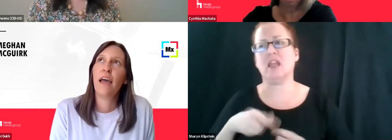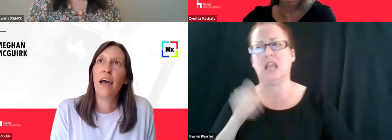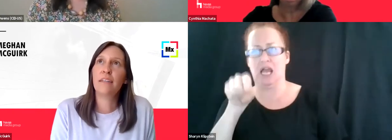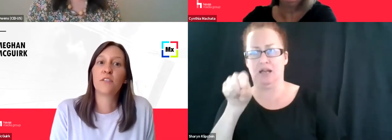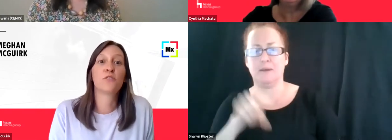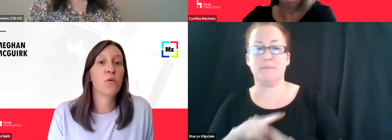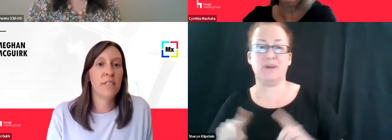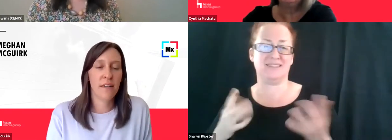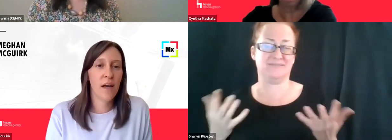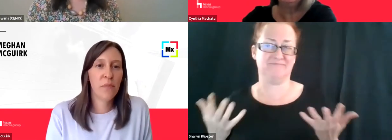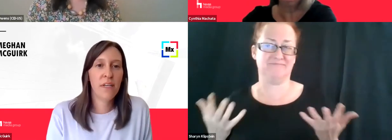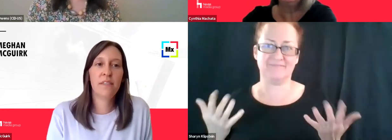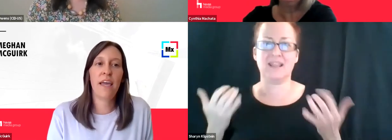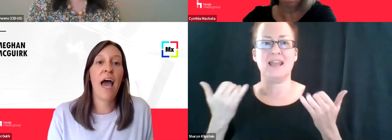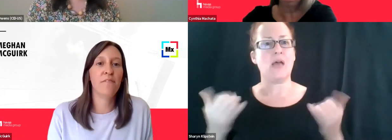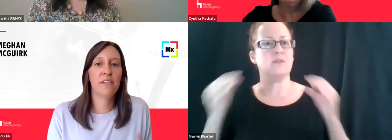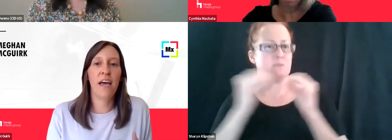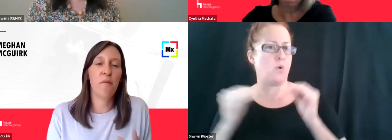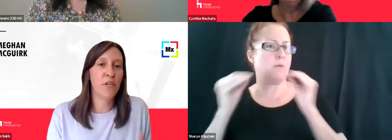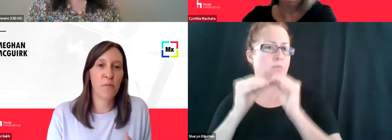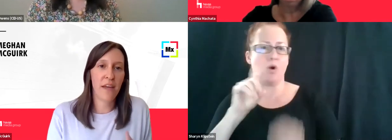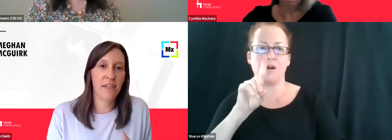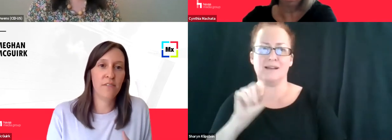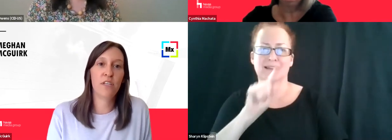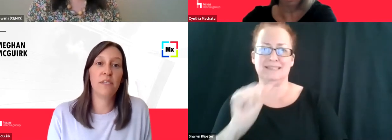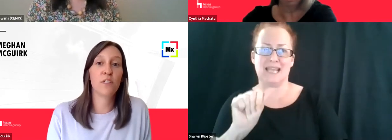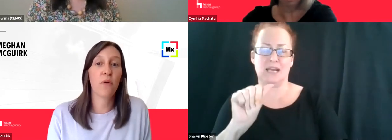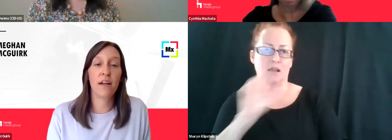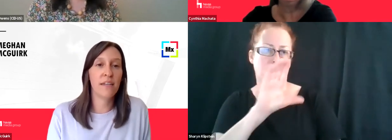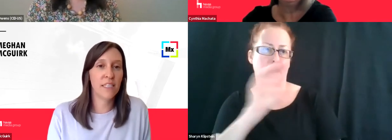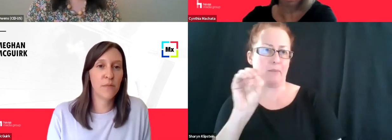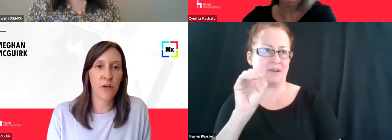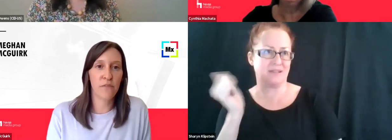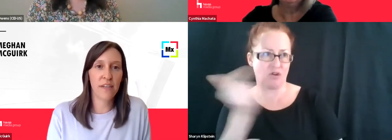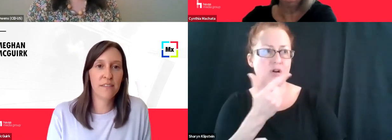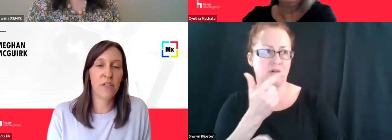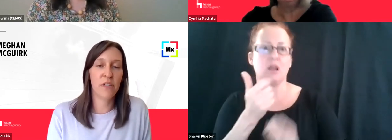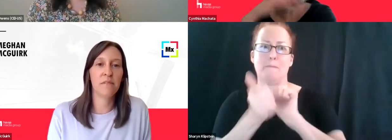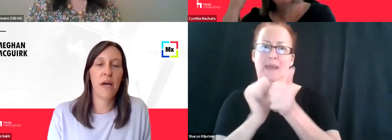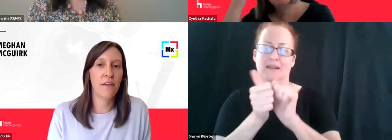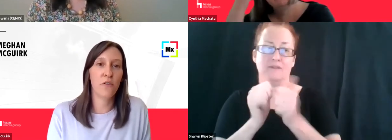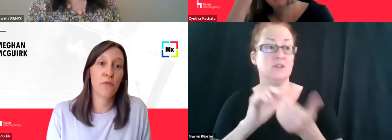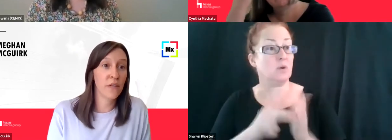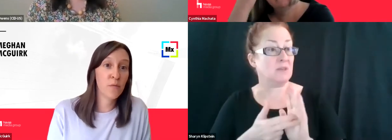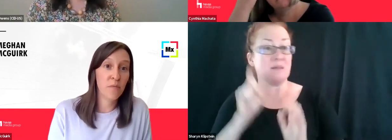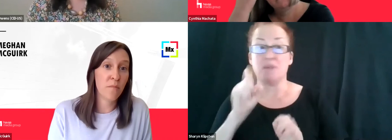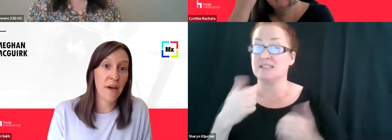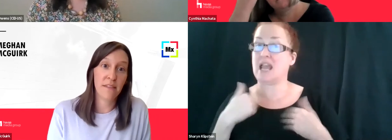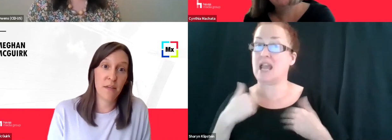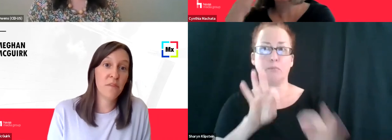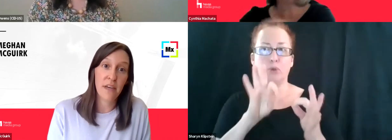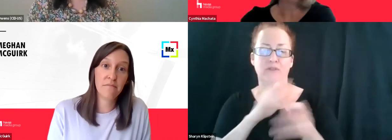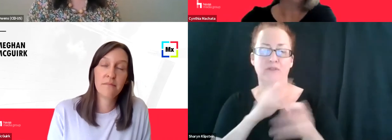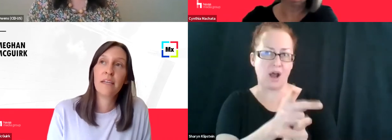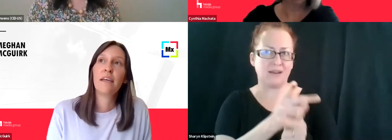as there's more data companies, they have to be competitive. So that means their product has to be perfect because I can go to three other people and